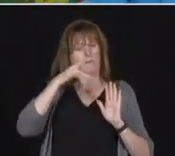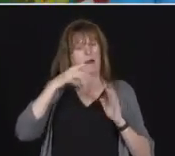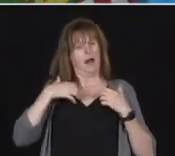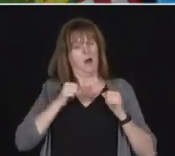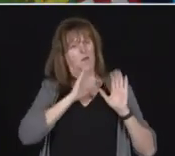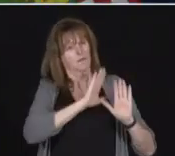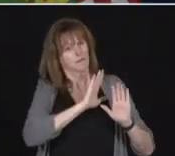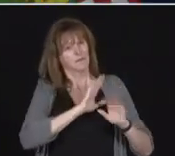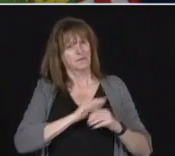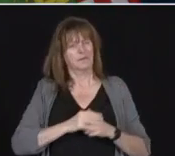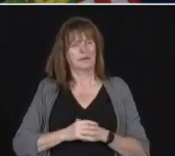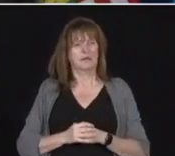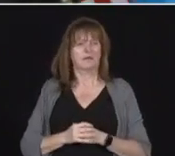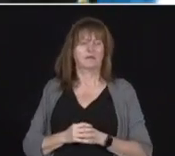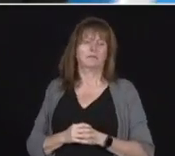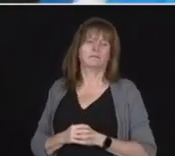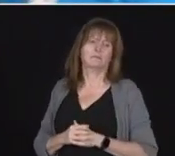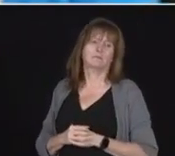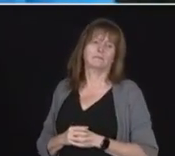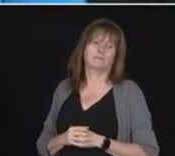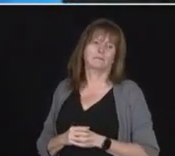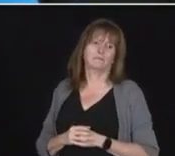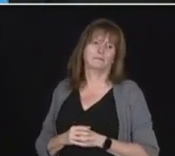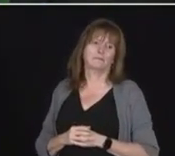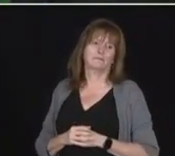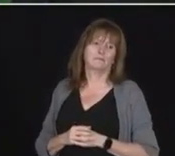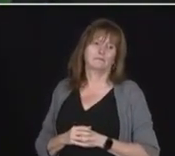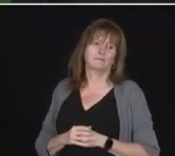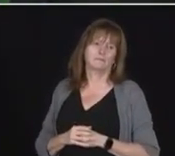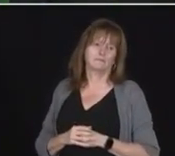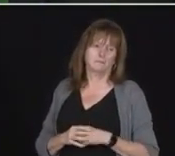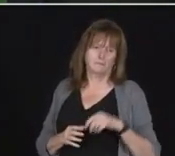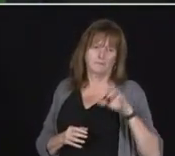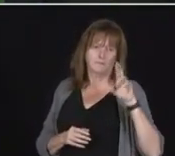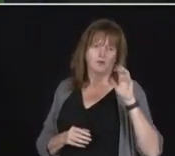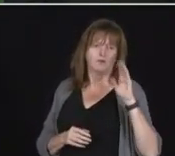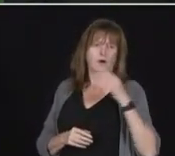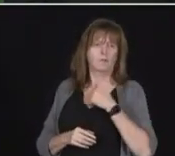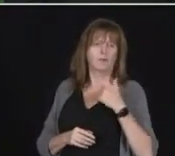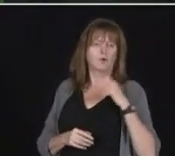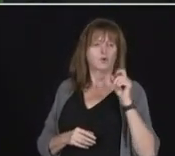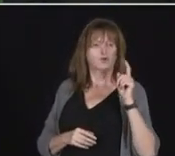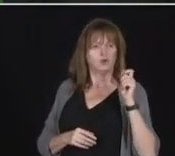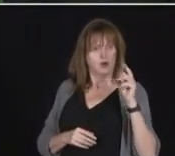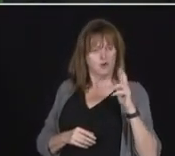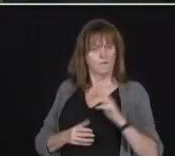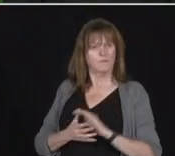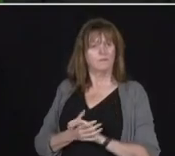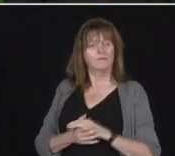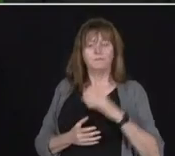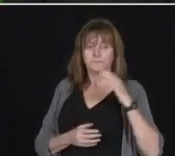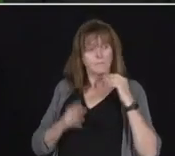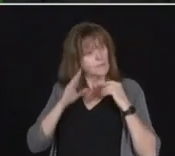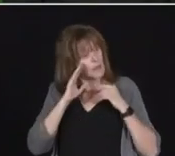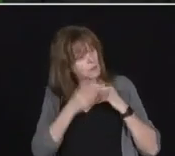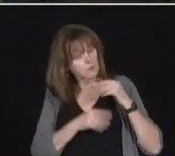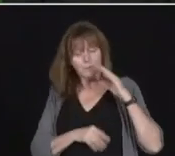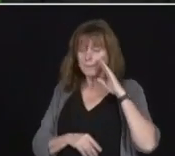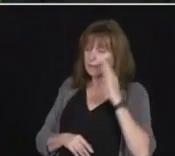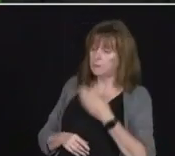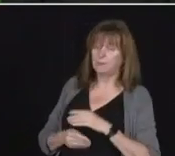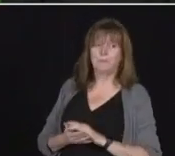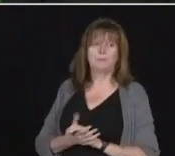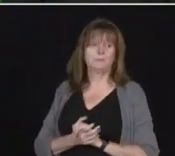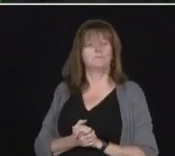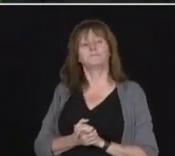Next question comes from Rob Ferguson from the Toronto Star. Please go ahead. Hi, Rob. Hi, Premier. This is one